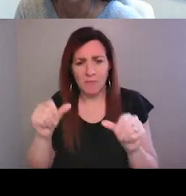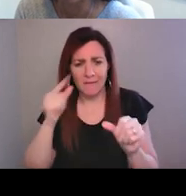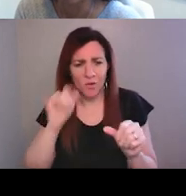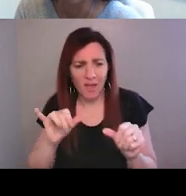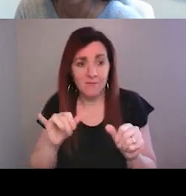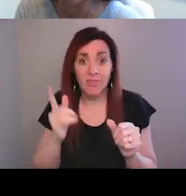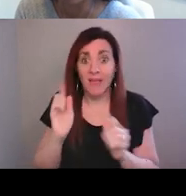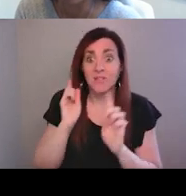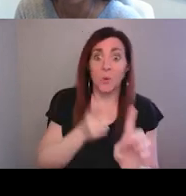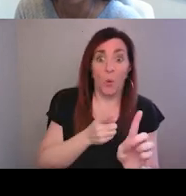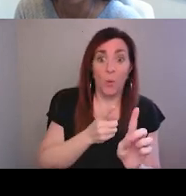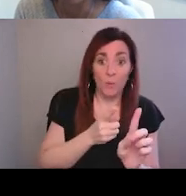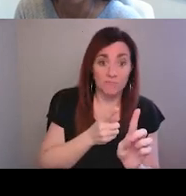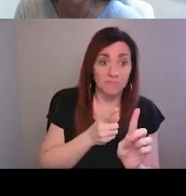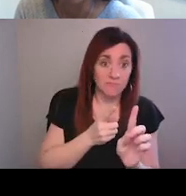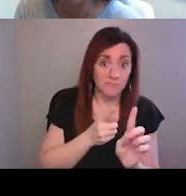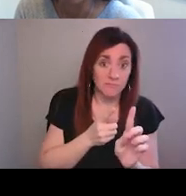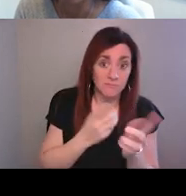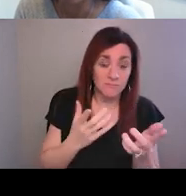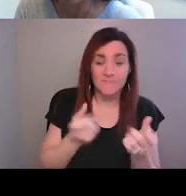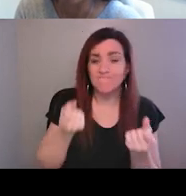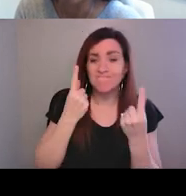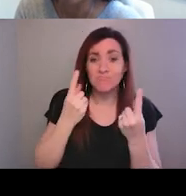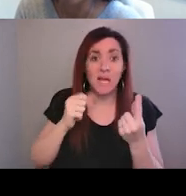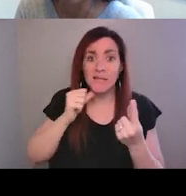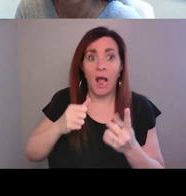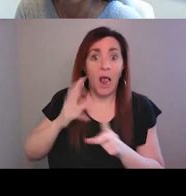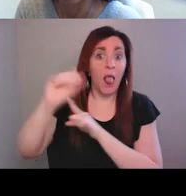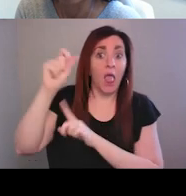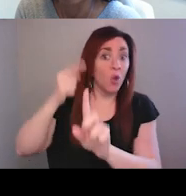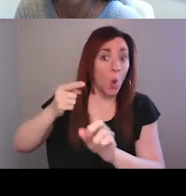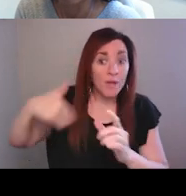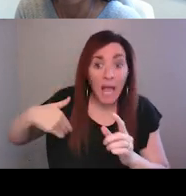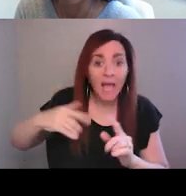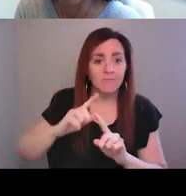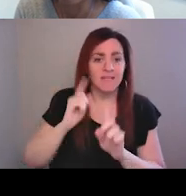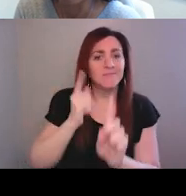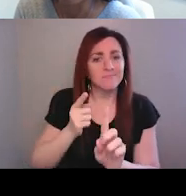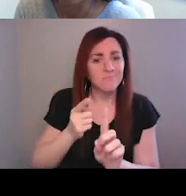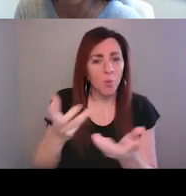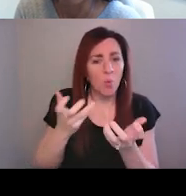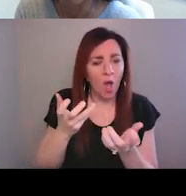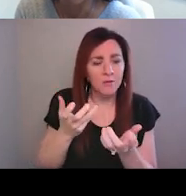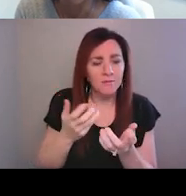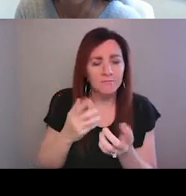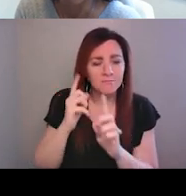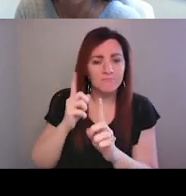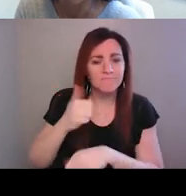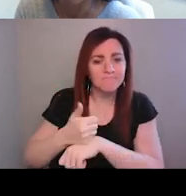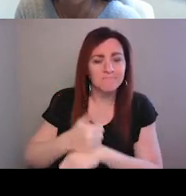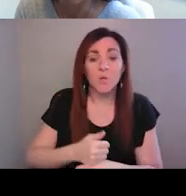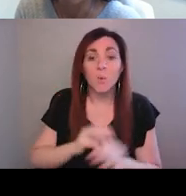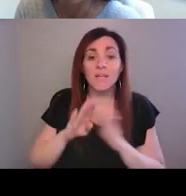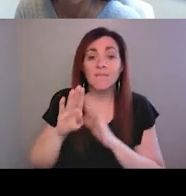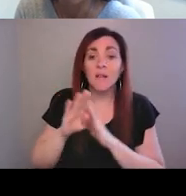where we want to be. So although we're not there right today, that's where we want to go. We've developed a mobile